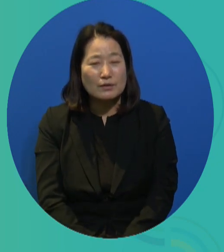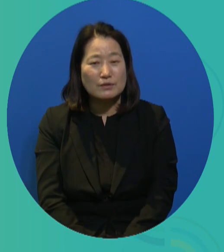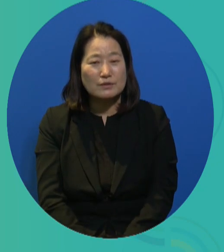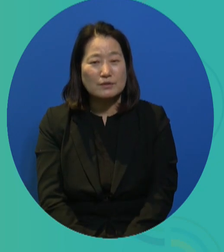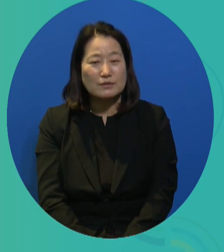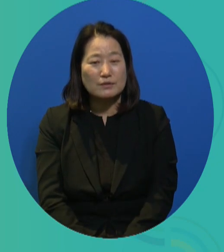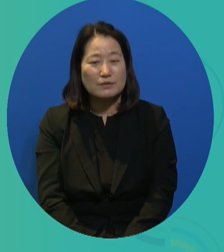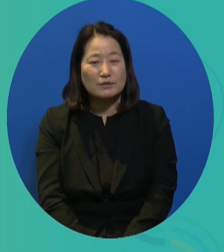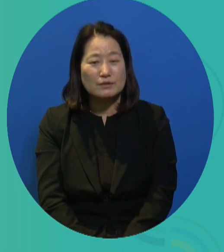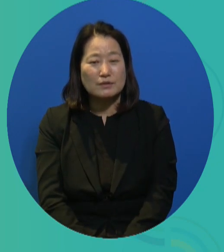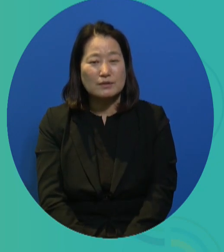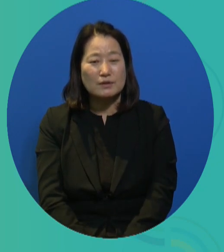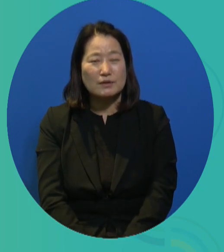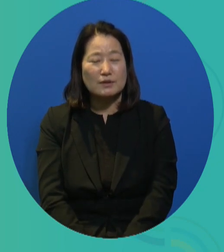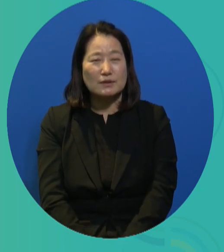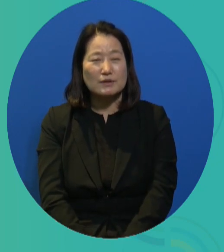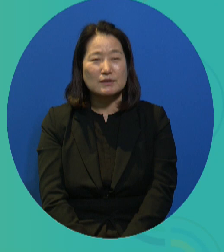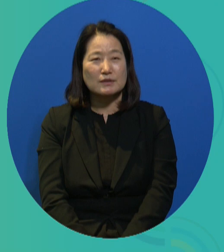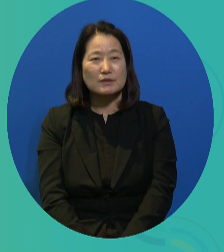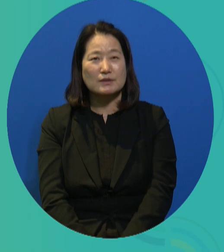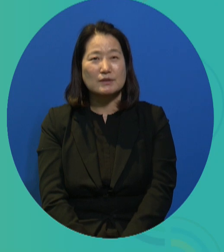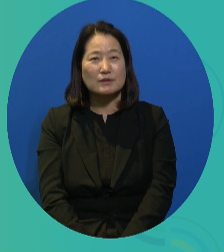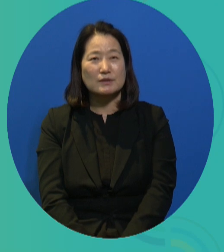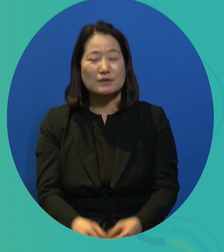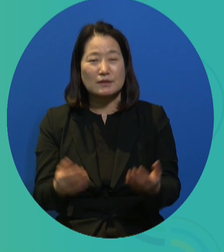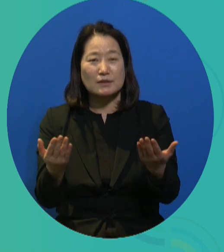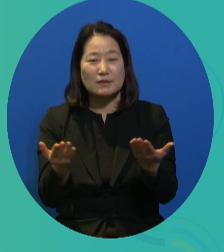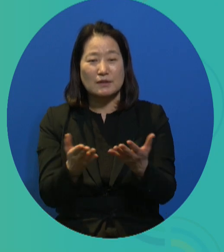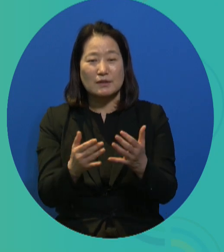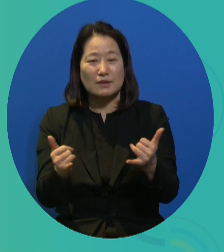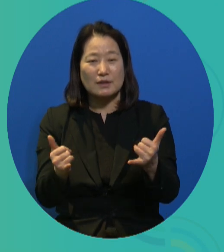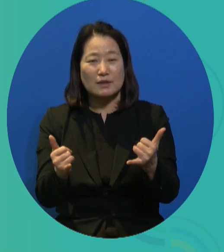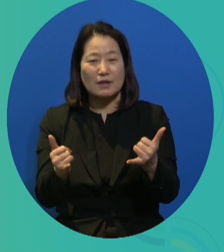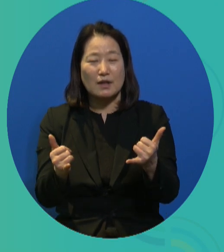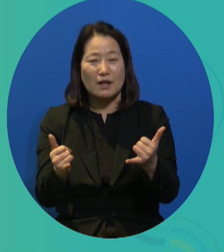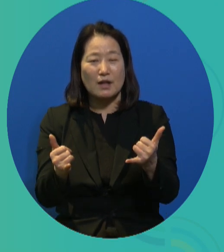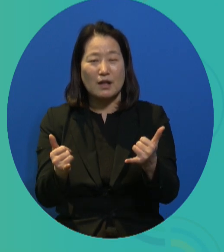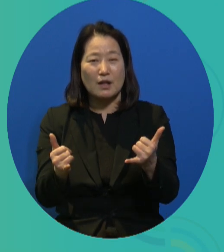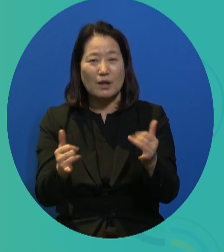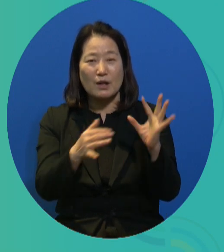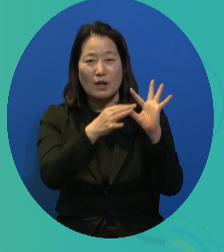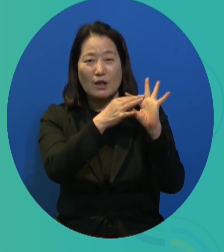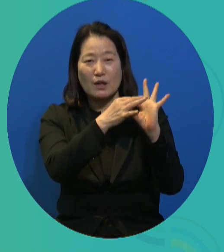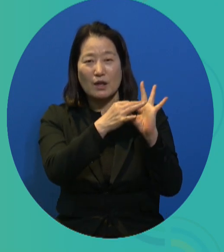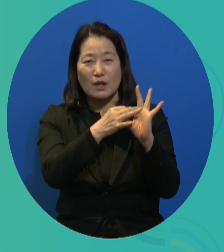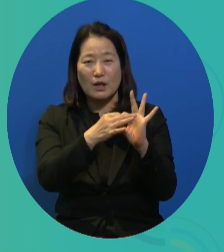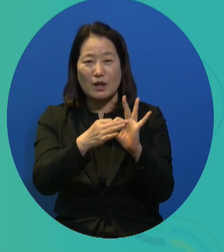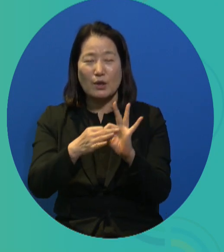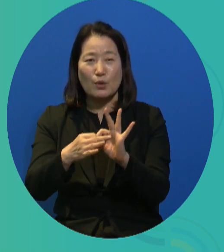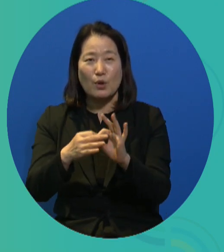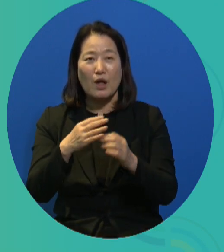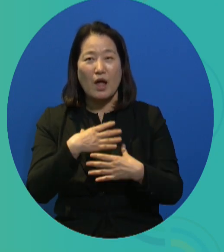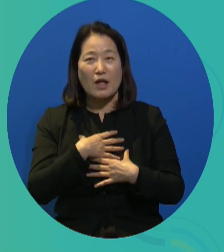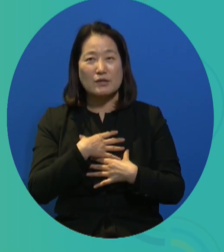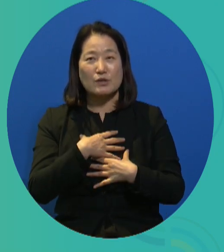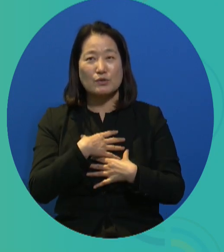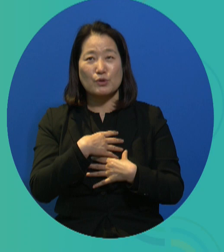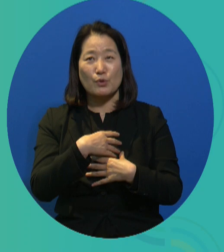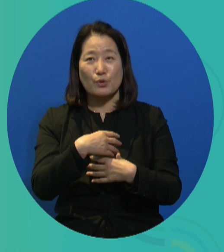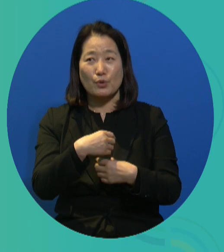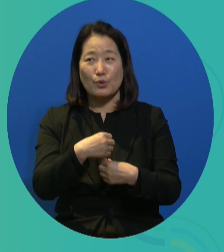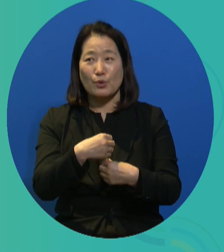So these participating workers, they want to have more